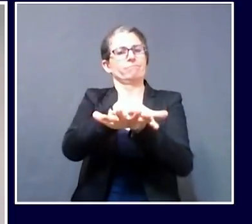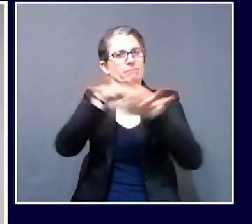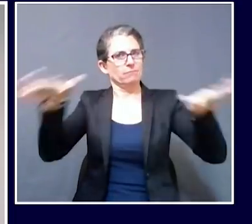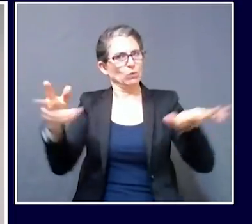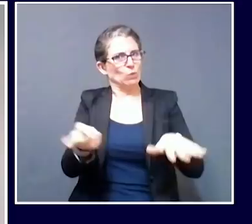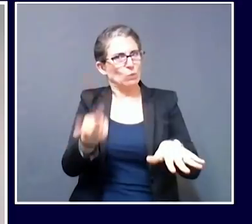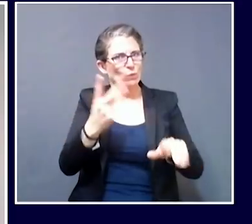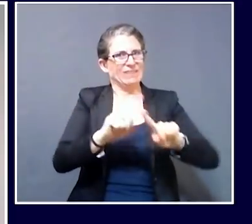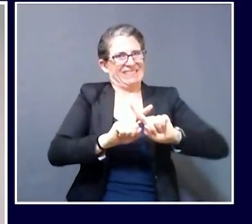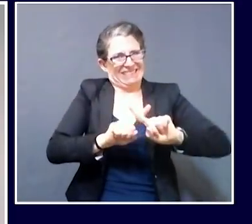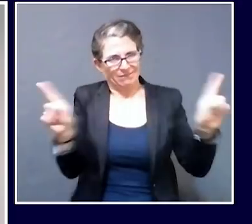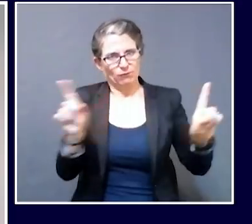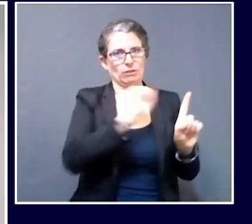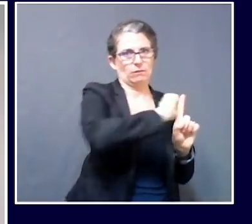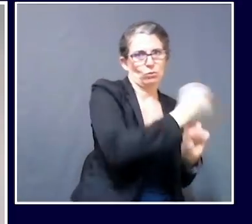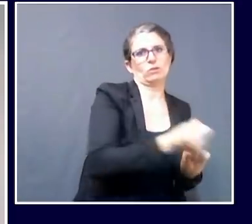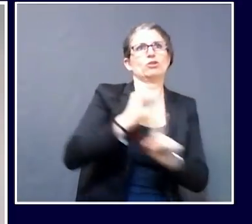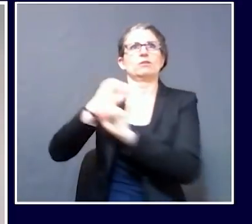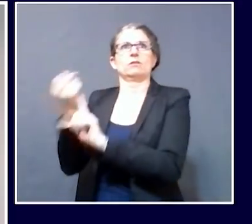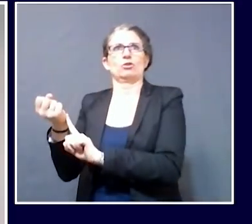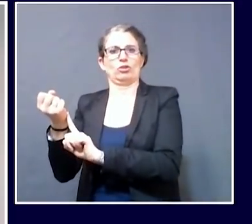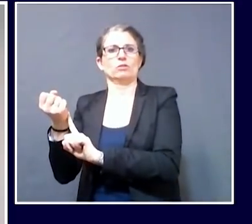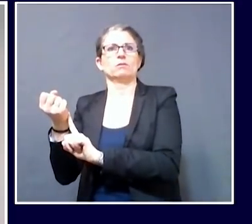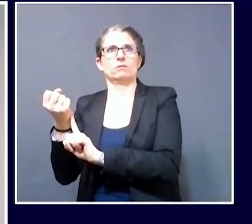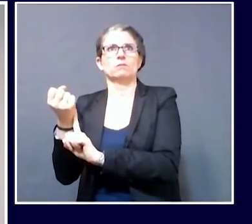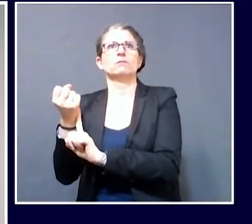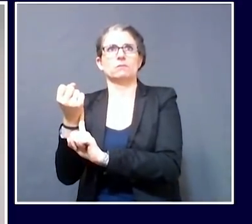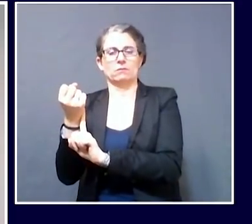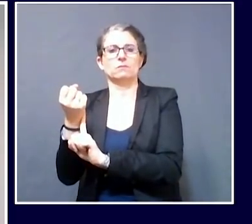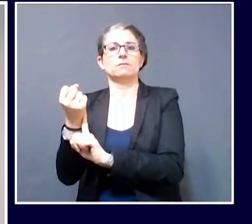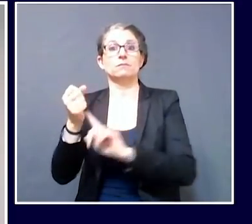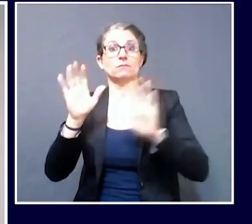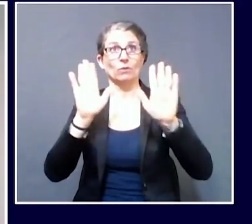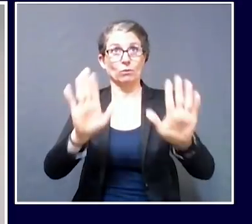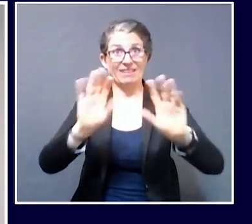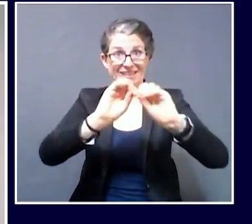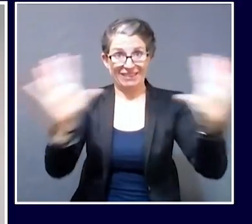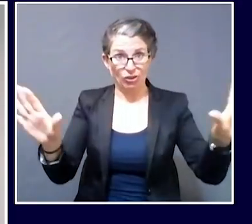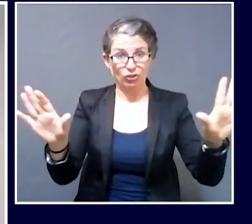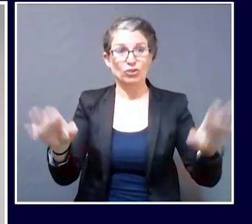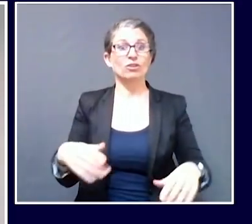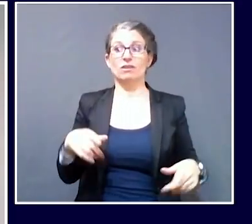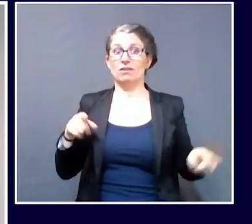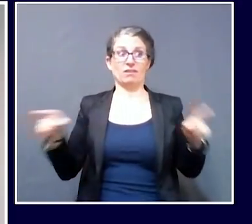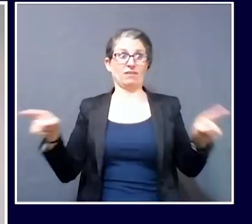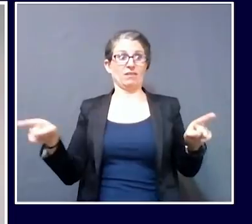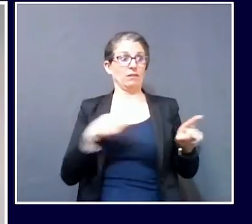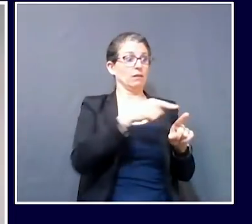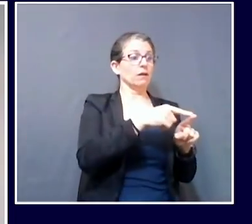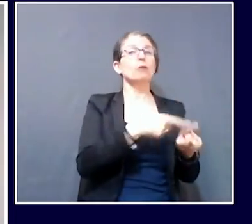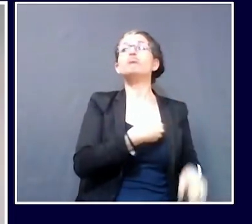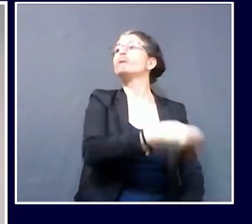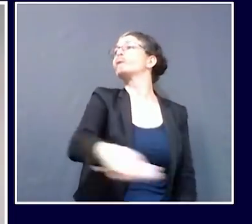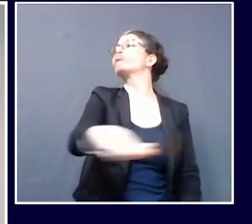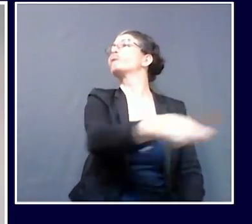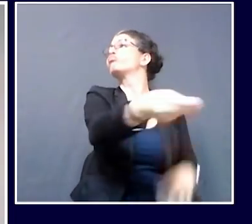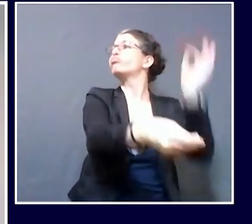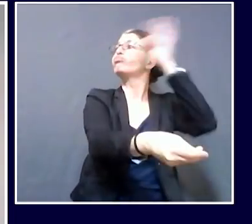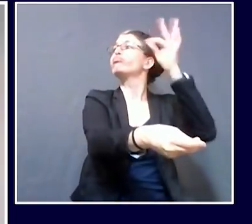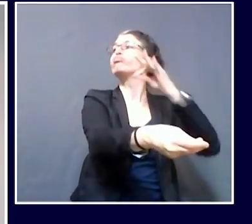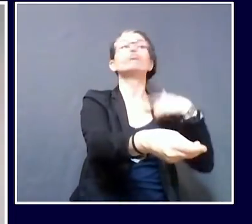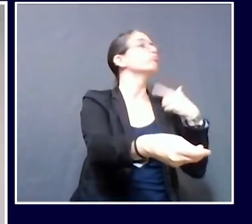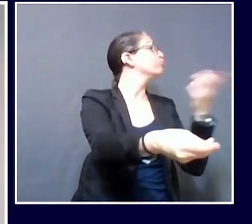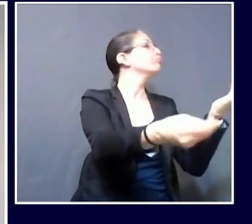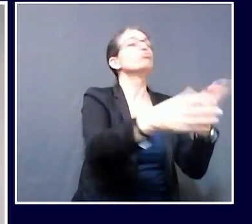really underscores why face coverings are so important. It really is a sign of respect for other people